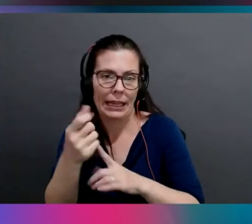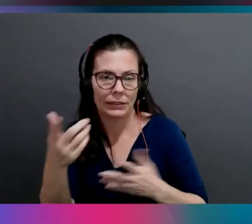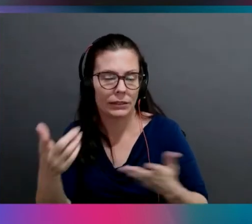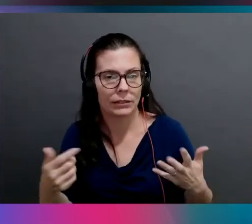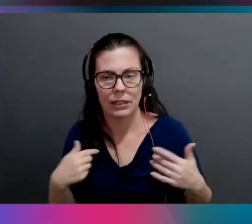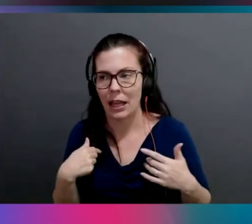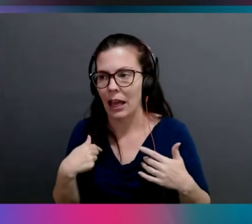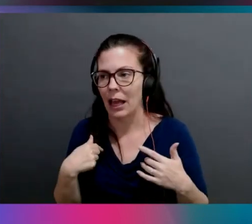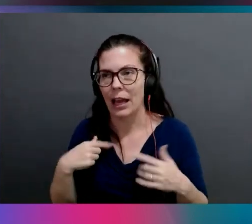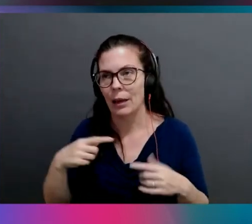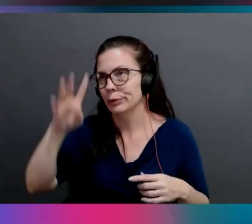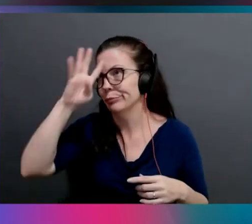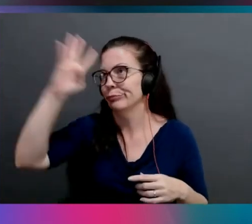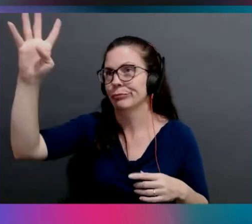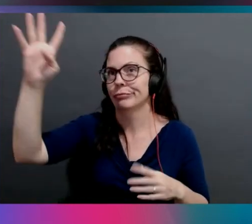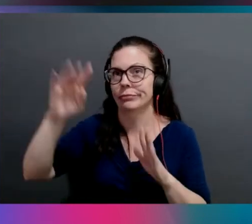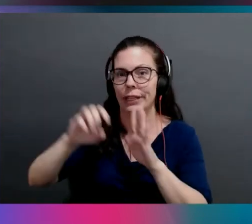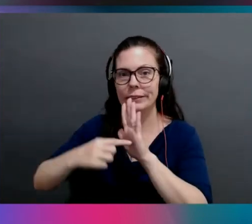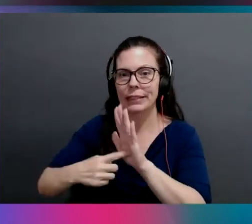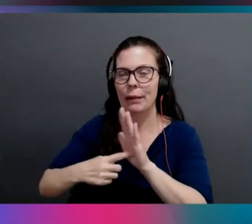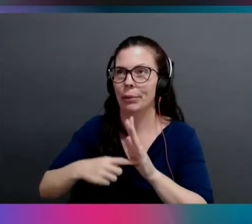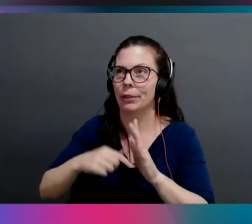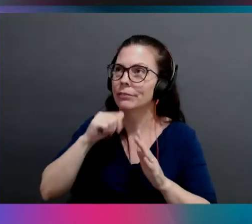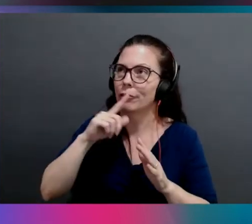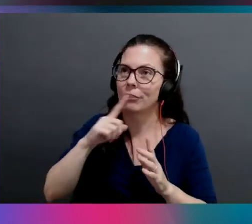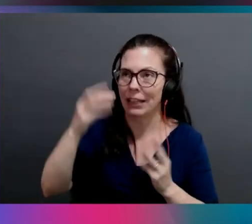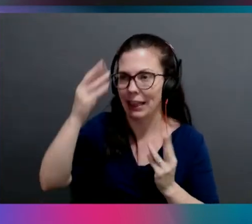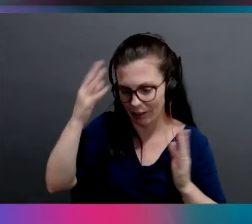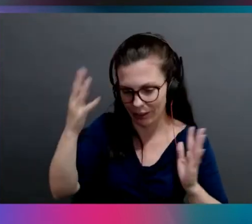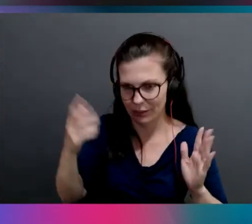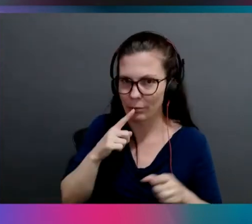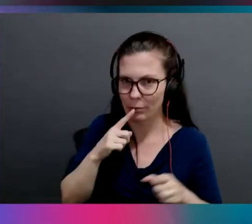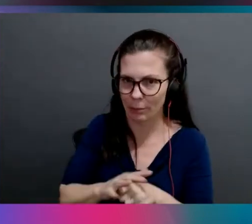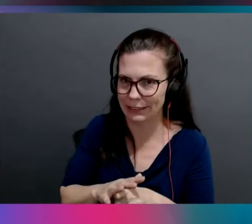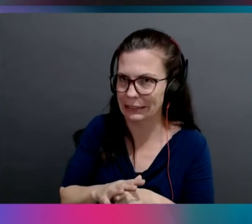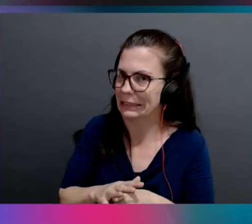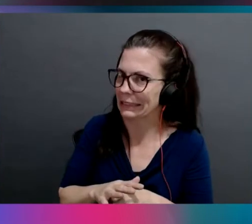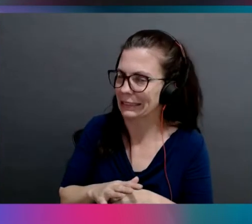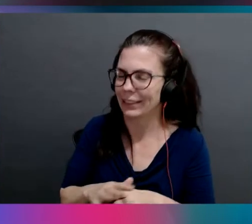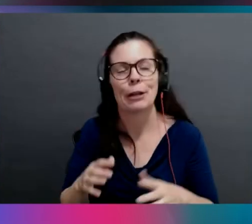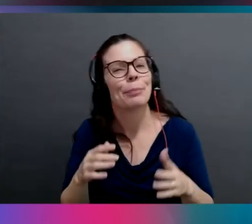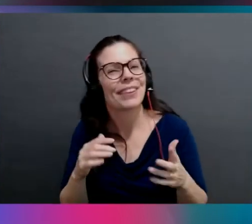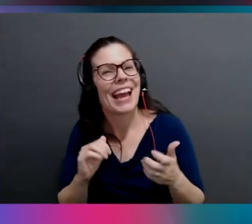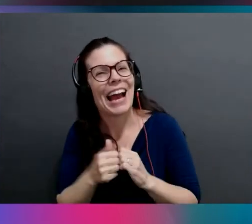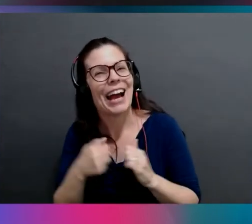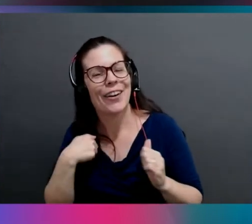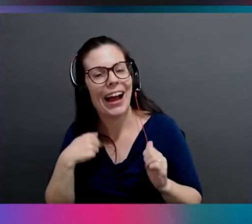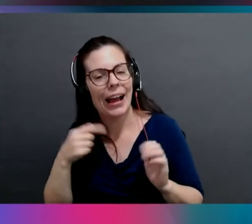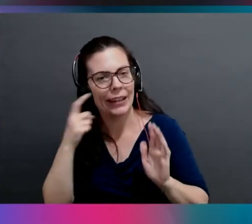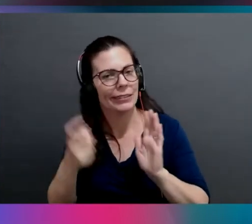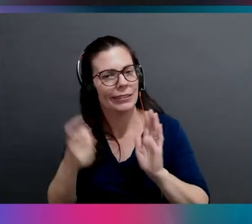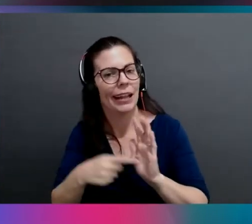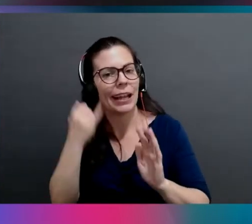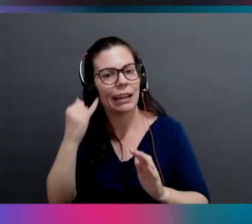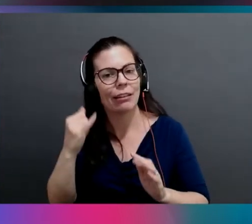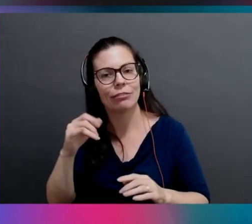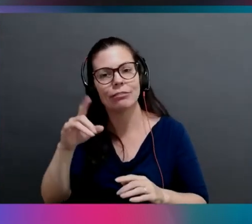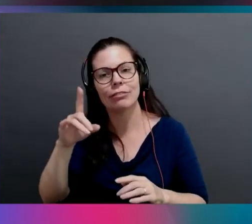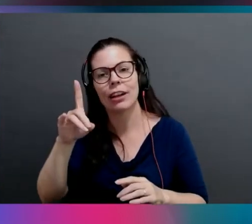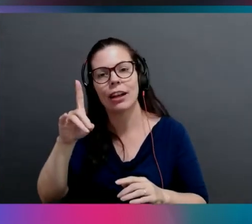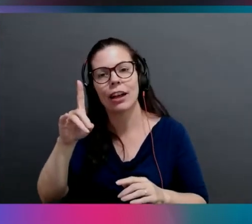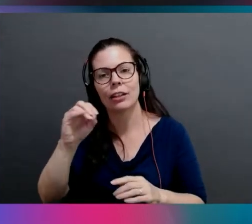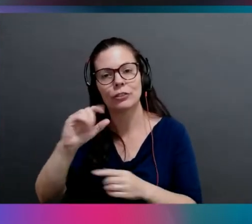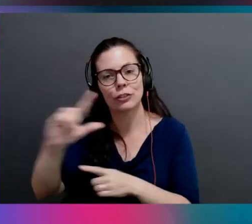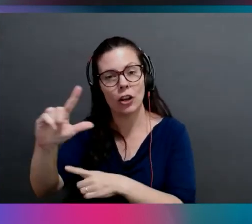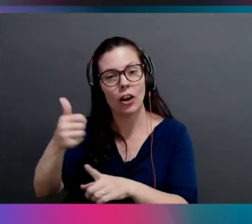one out of the air. I haven't deeply thought about this or anything. I promise. But like, how do I detect if a doll is a haunted doll,